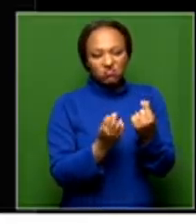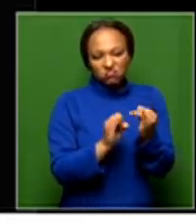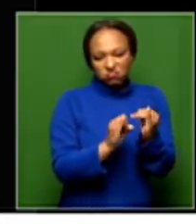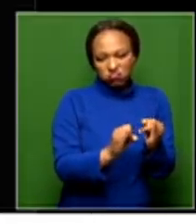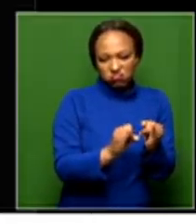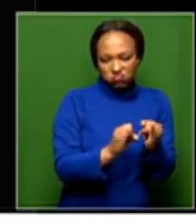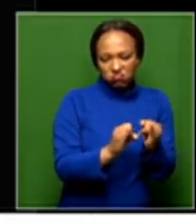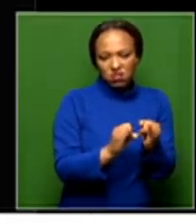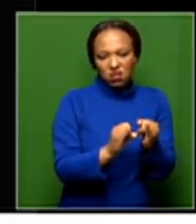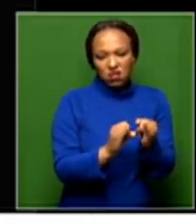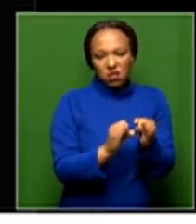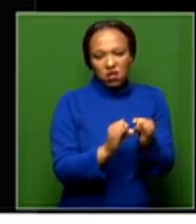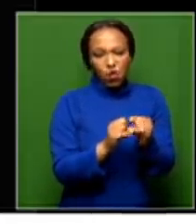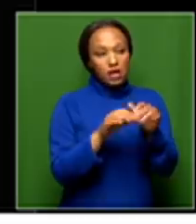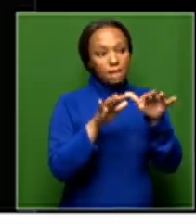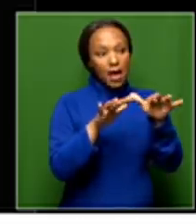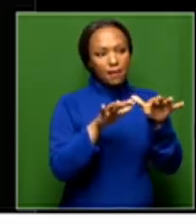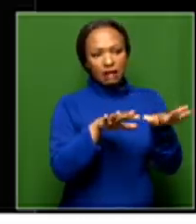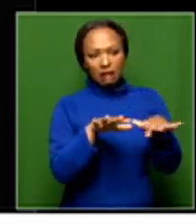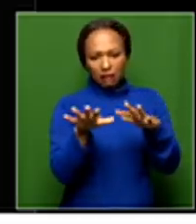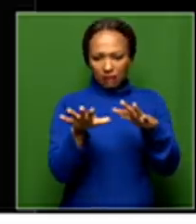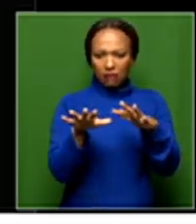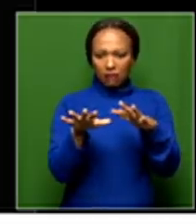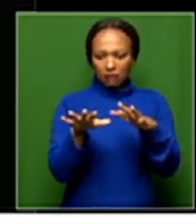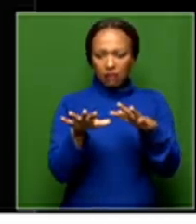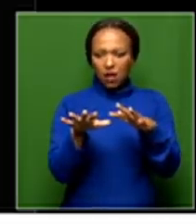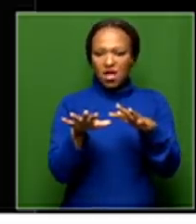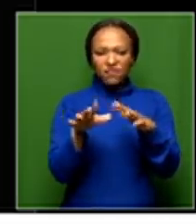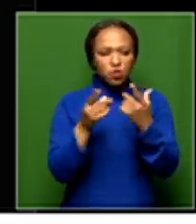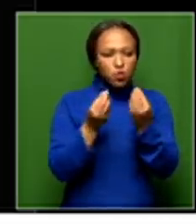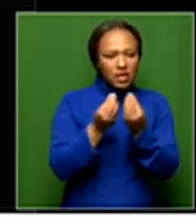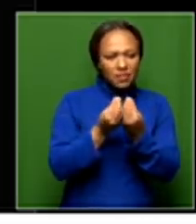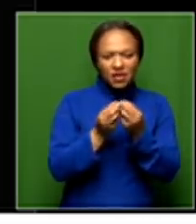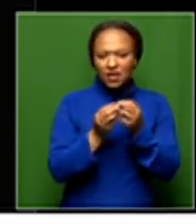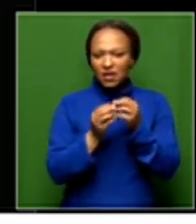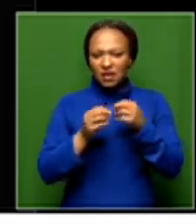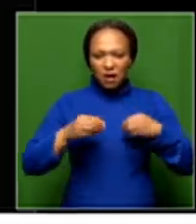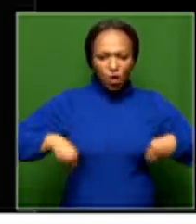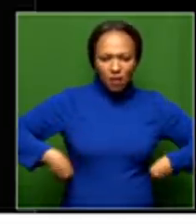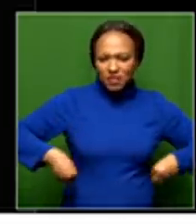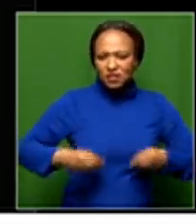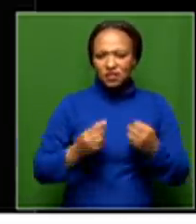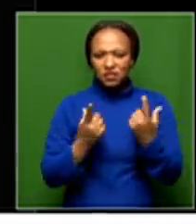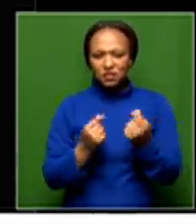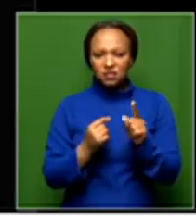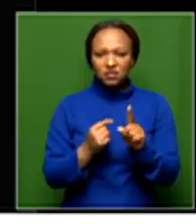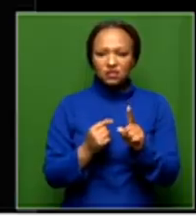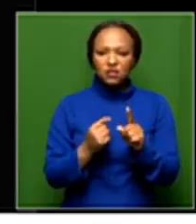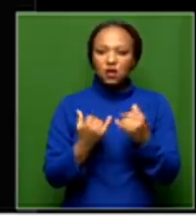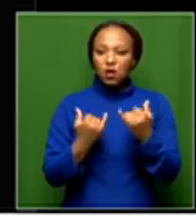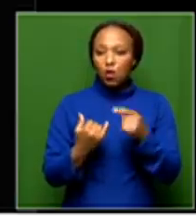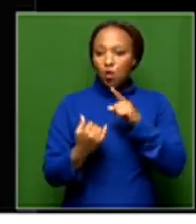the public. It always comes back, and there's a cross-up proverb to